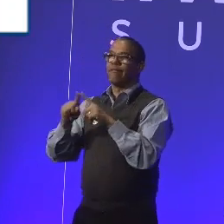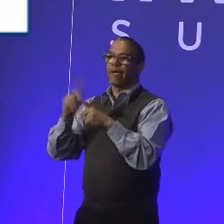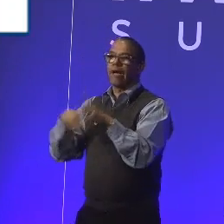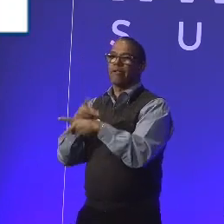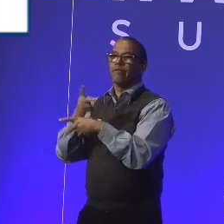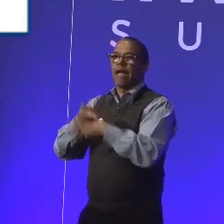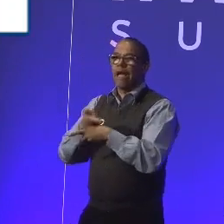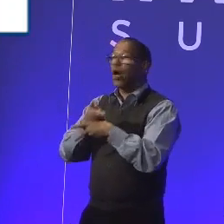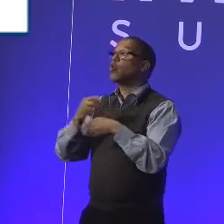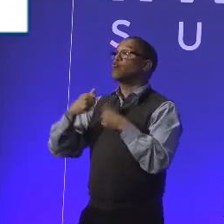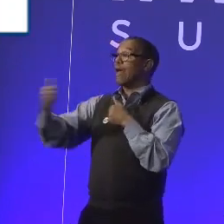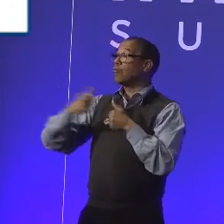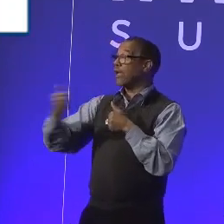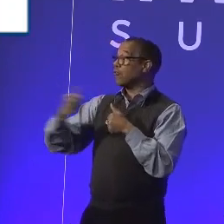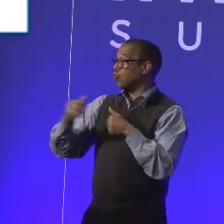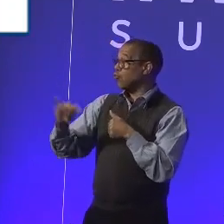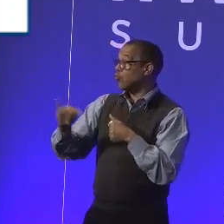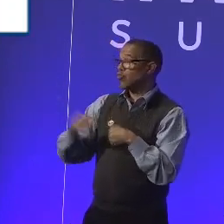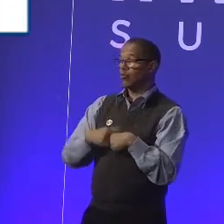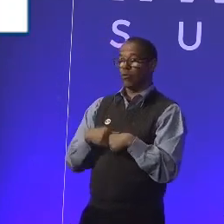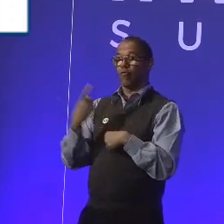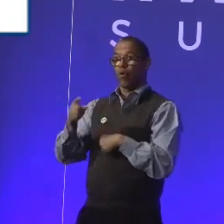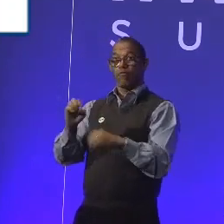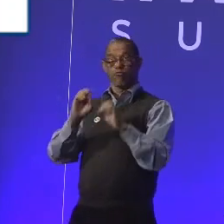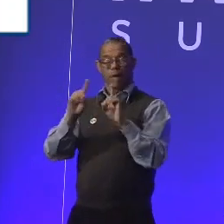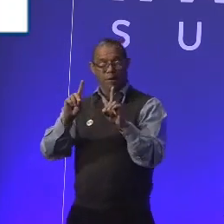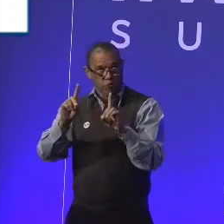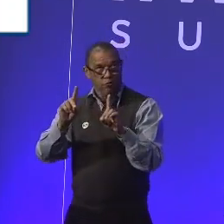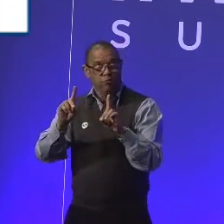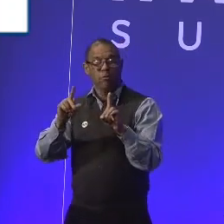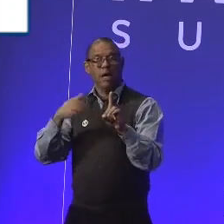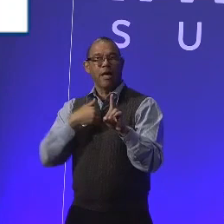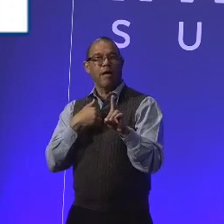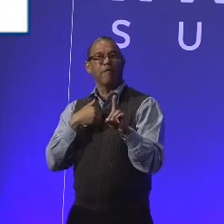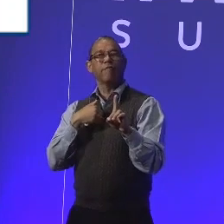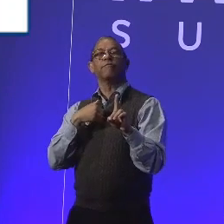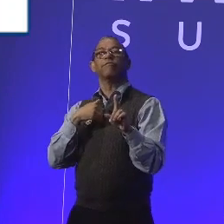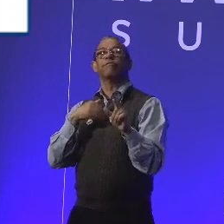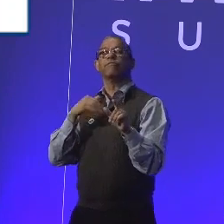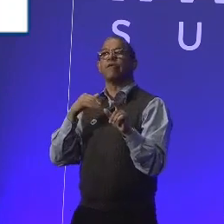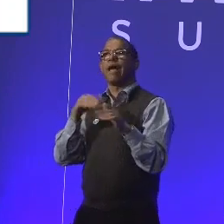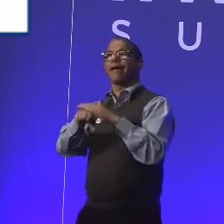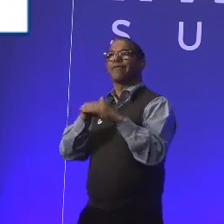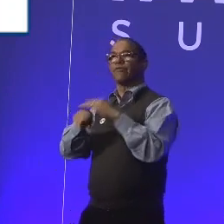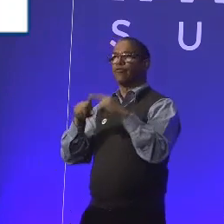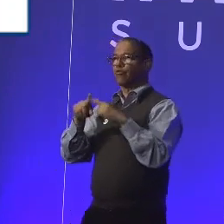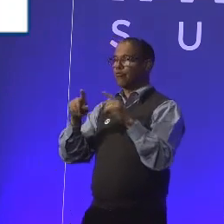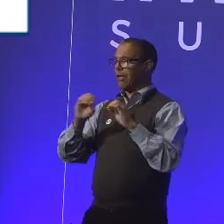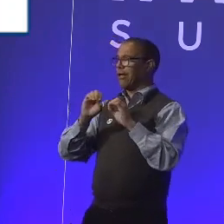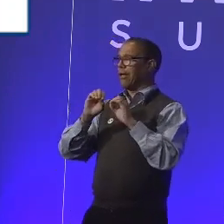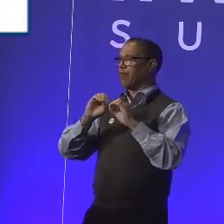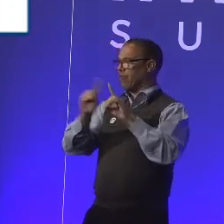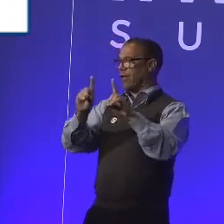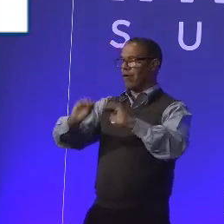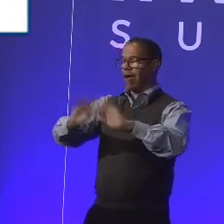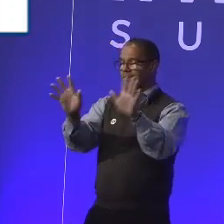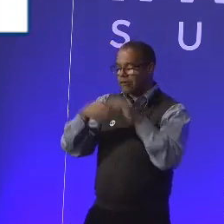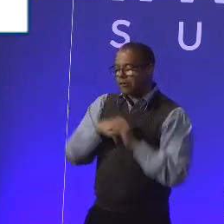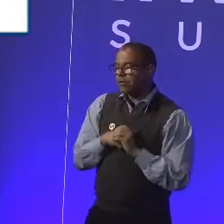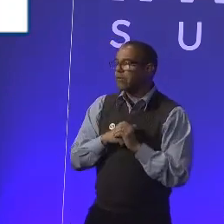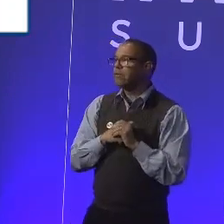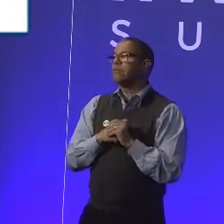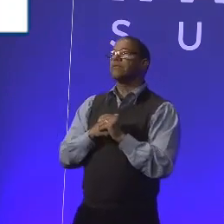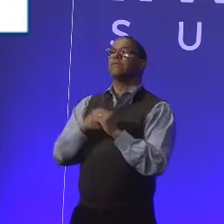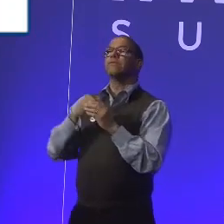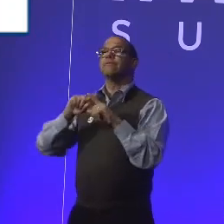transport facilities. In education, we have obviously the access to education, the assessors